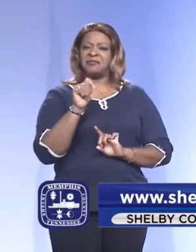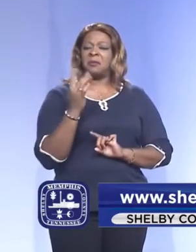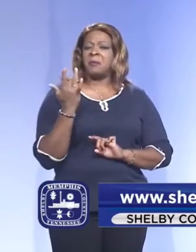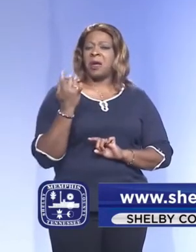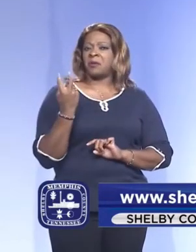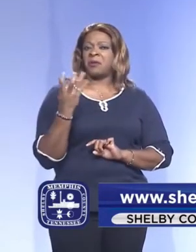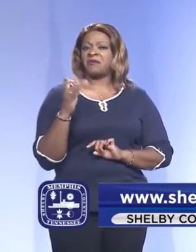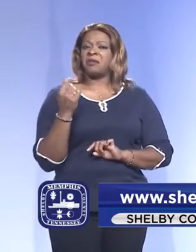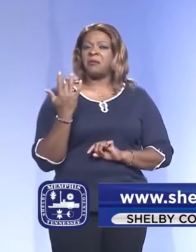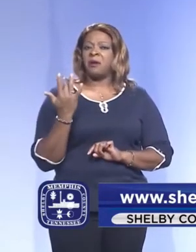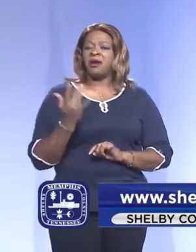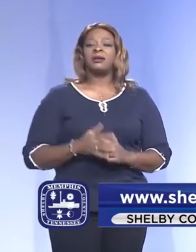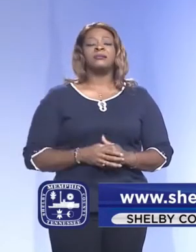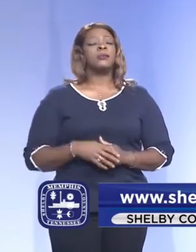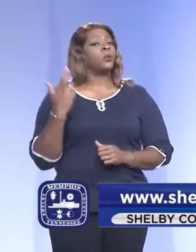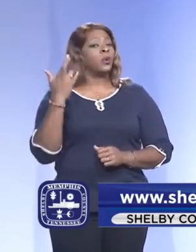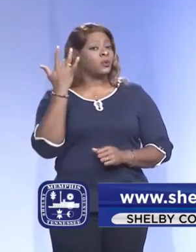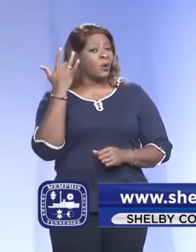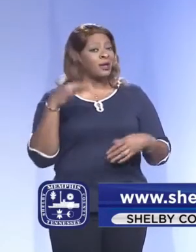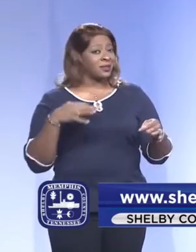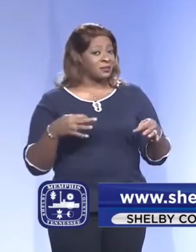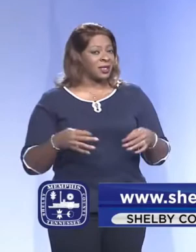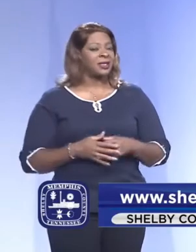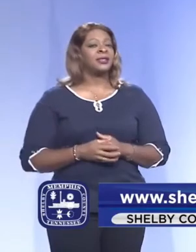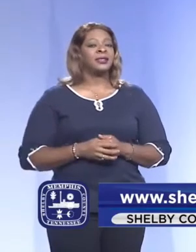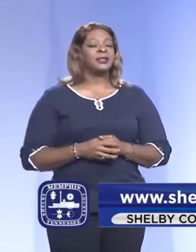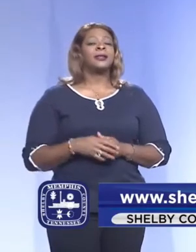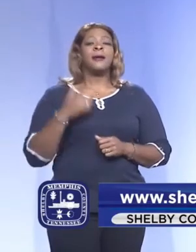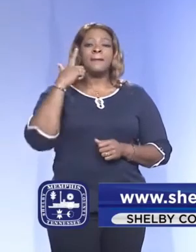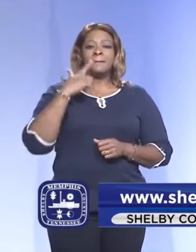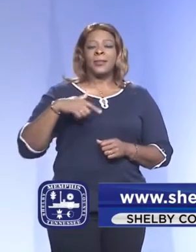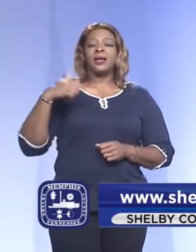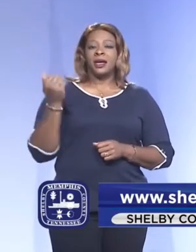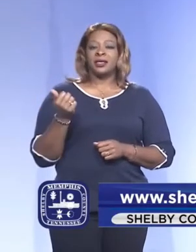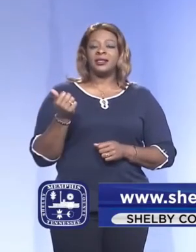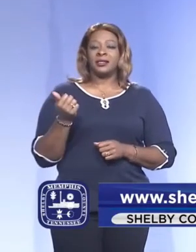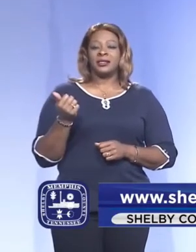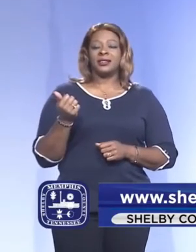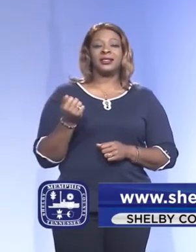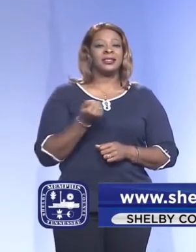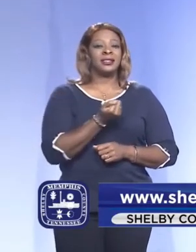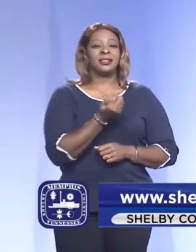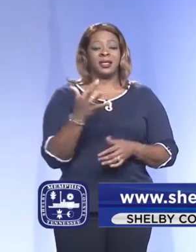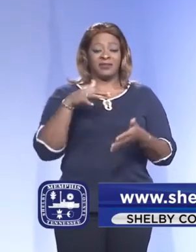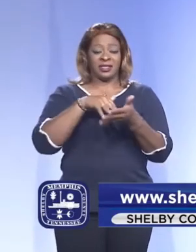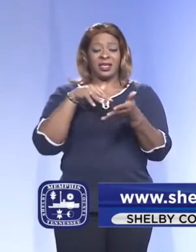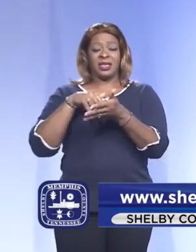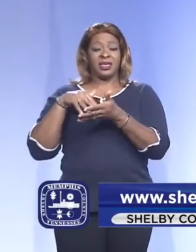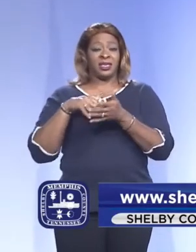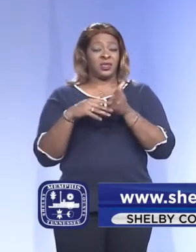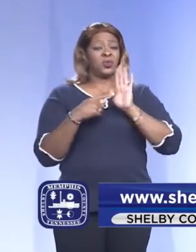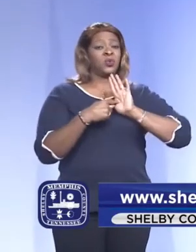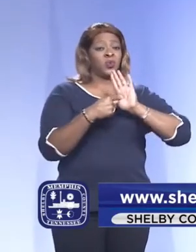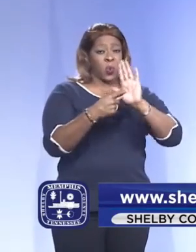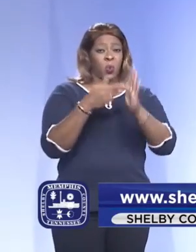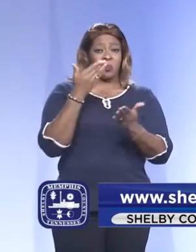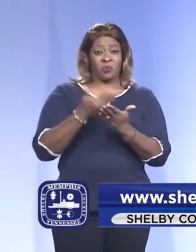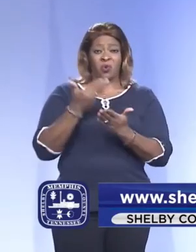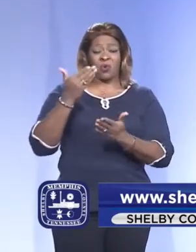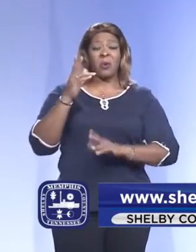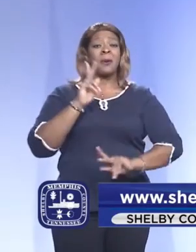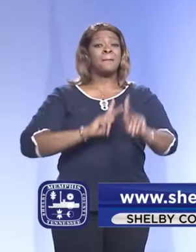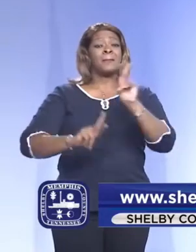And the reason for that is because several studies have shown that when